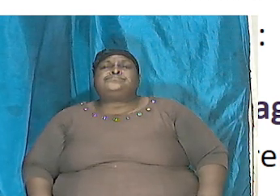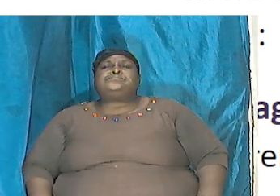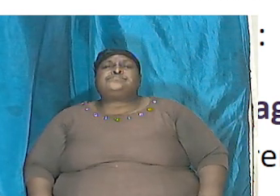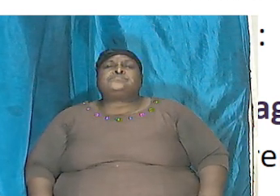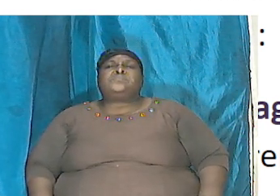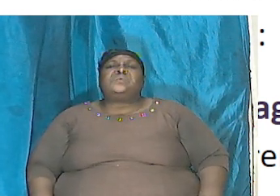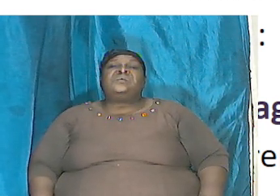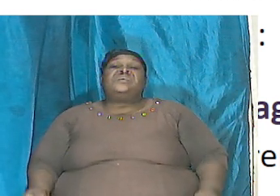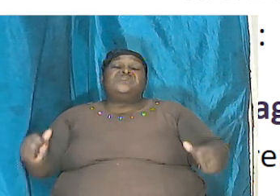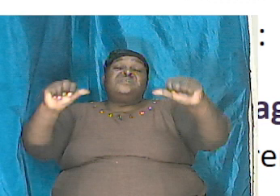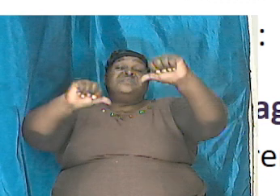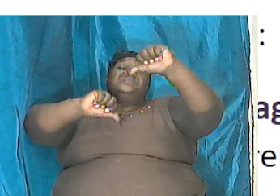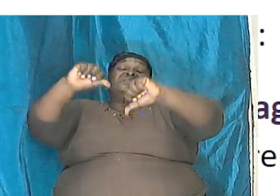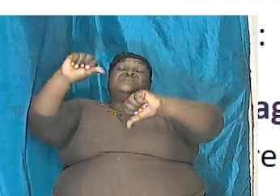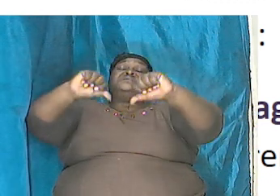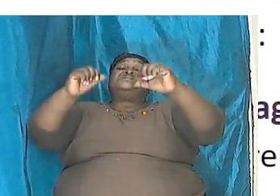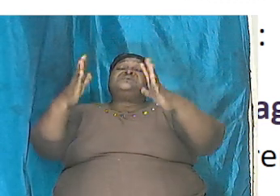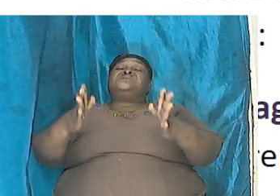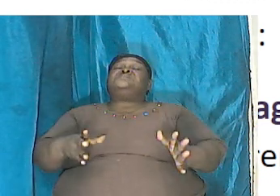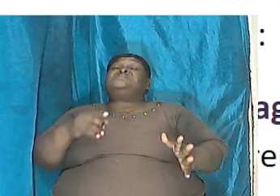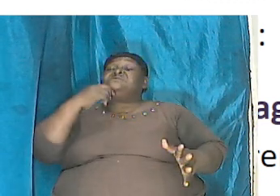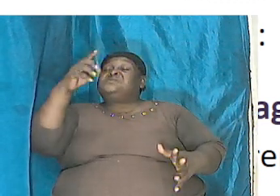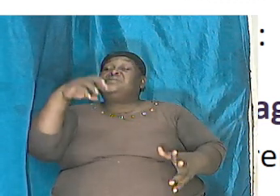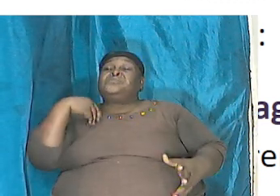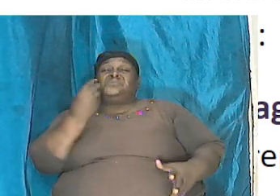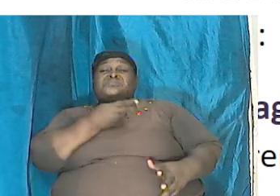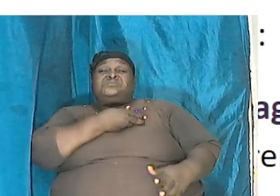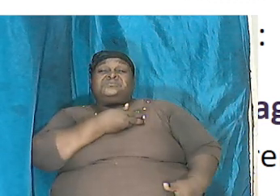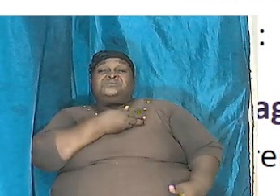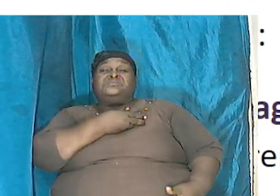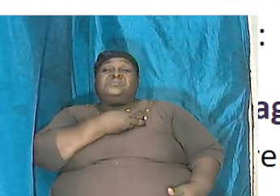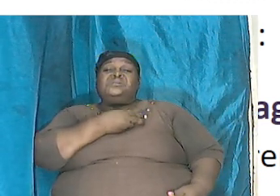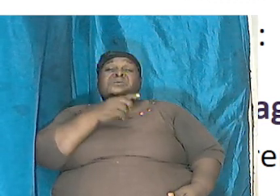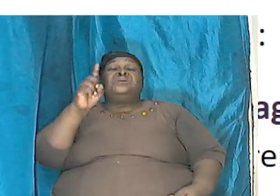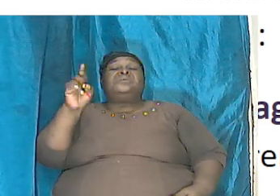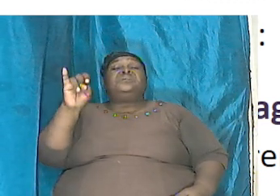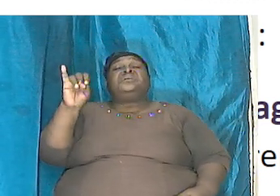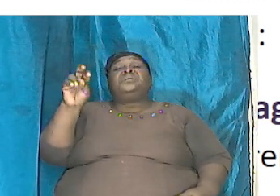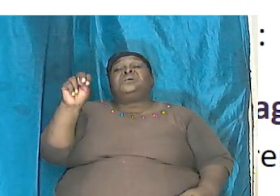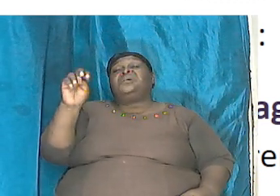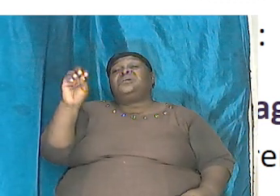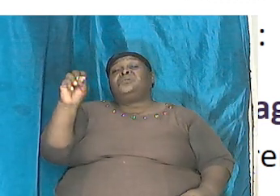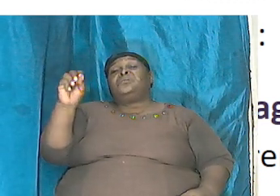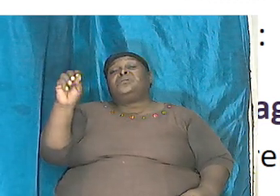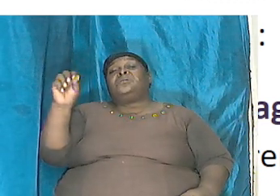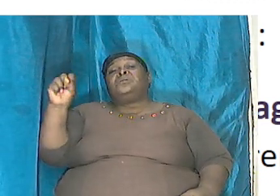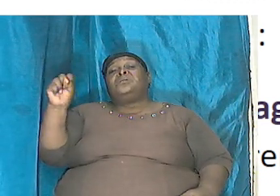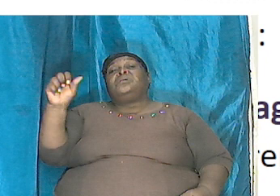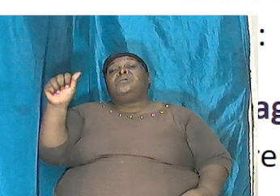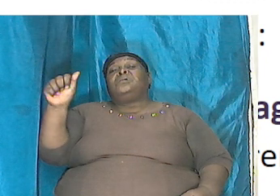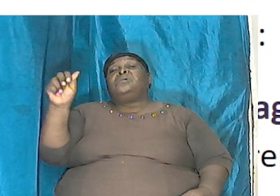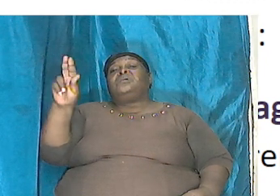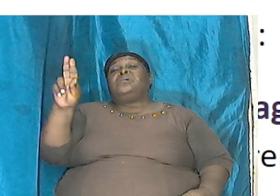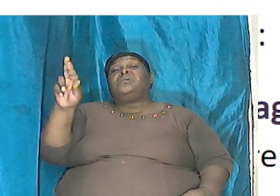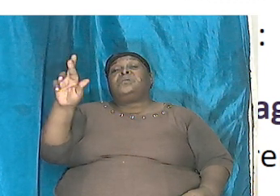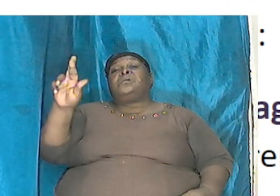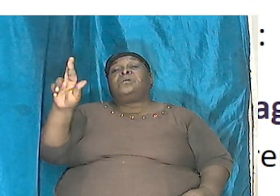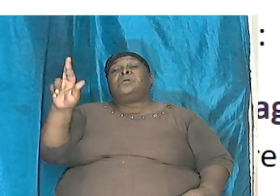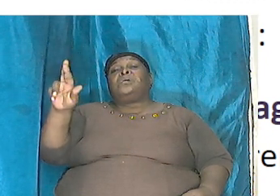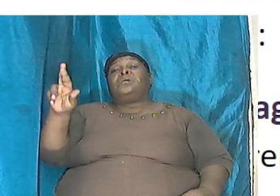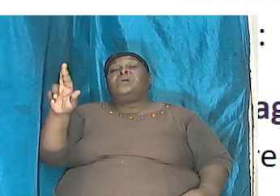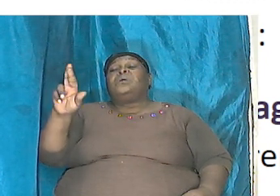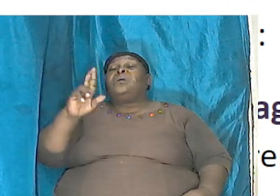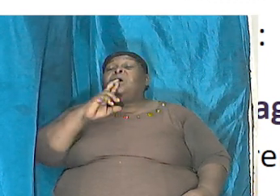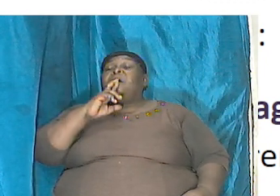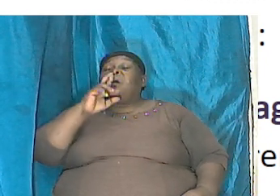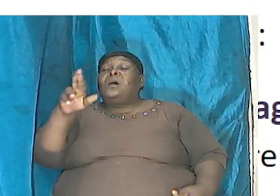scientist tells us that their dinosaurs are mammals